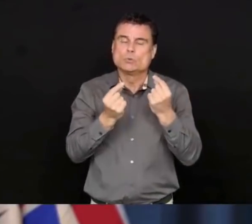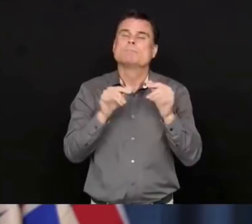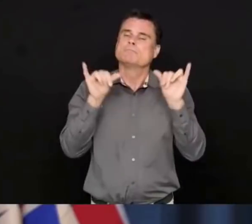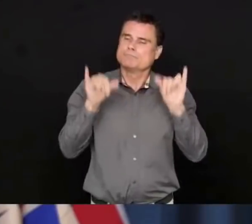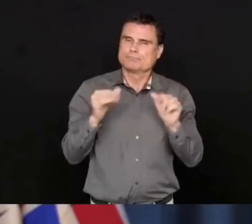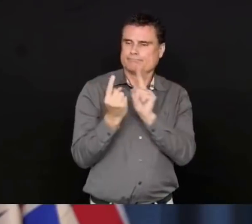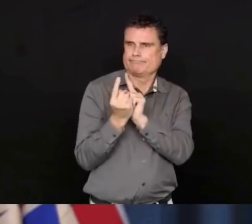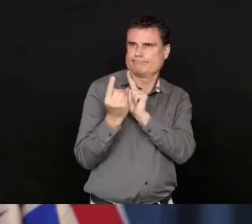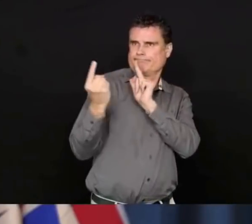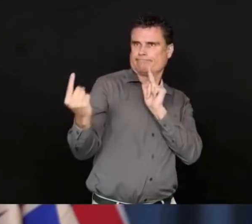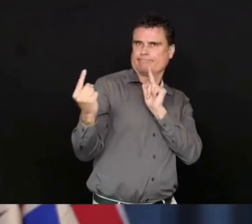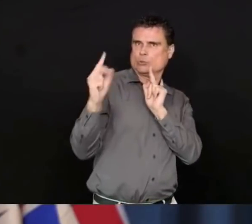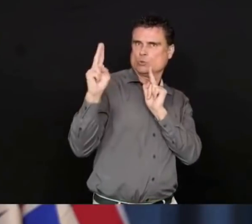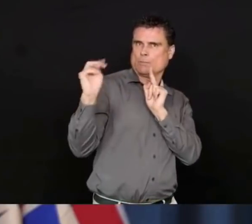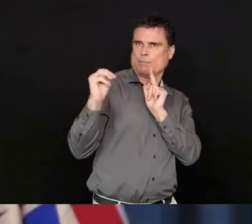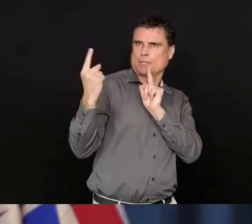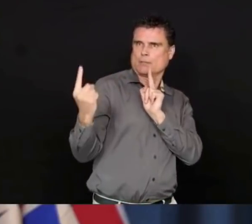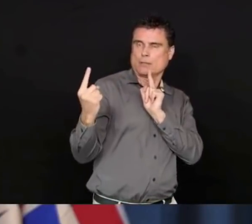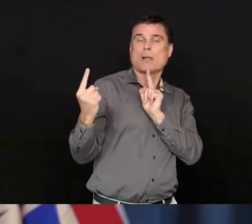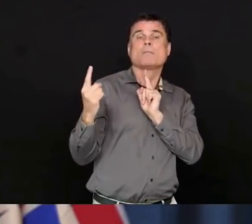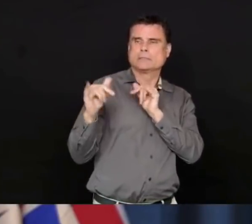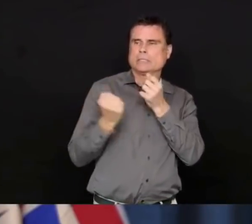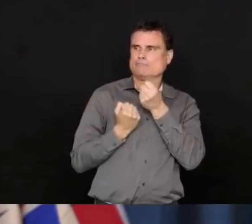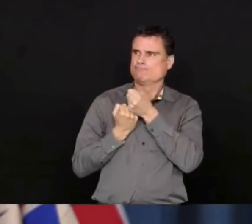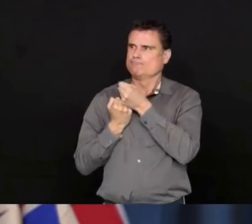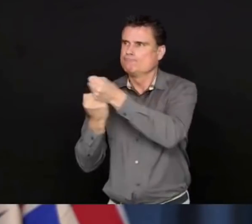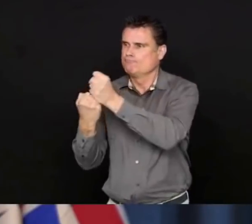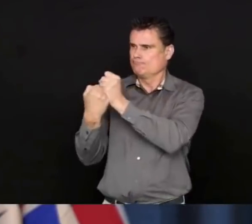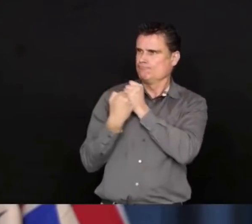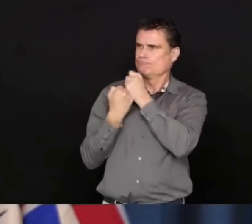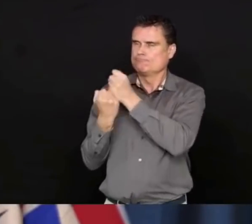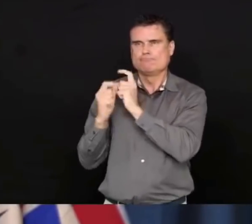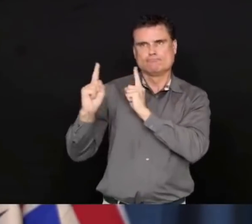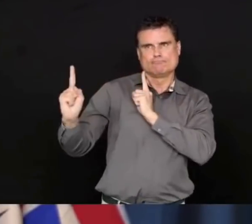time to be kind, and to be calm, and to be safe.